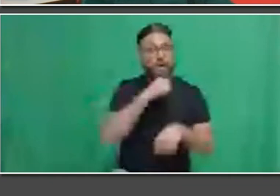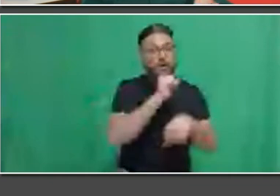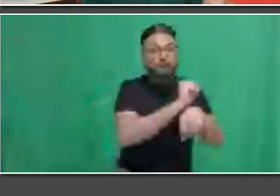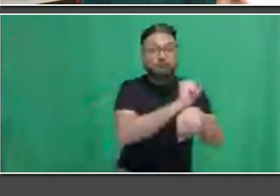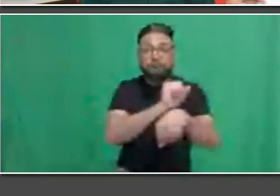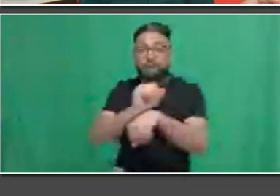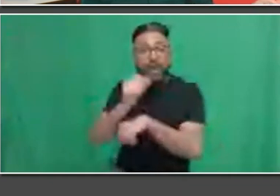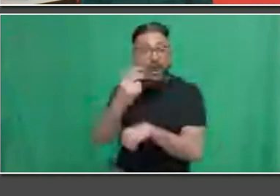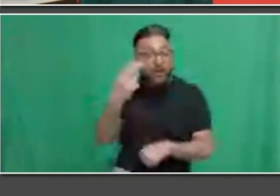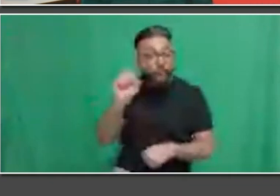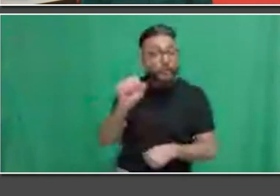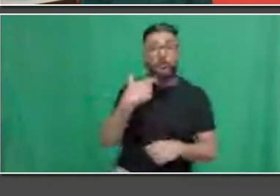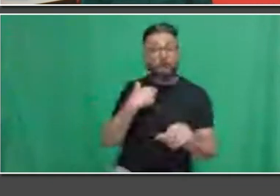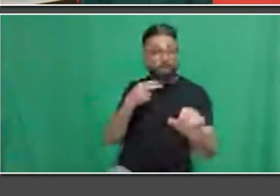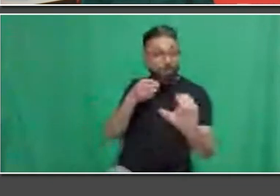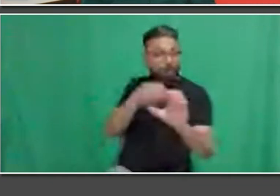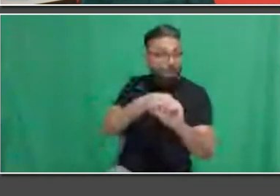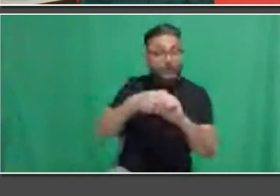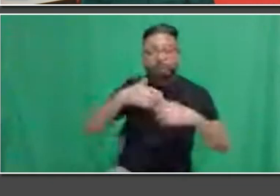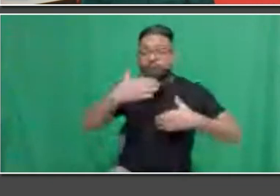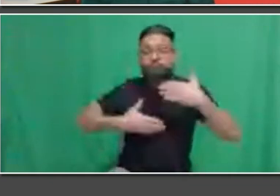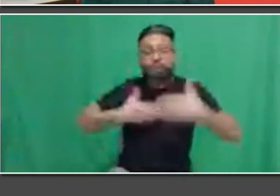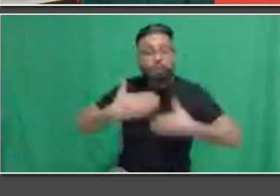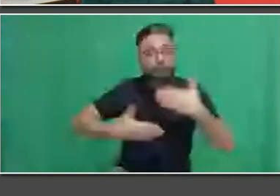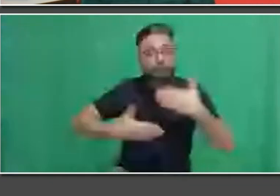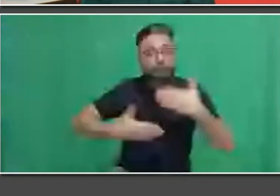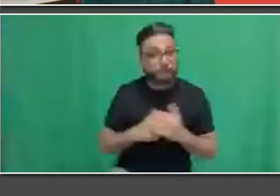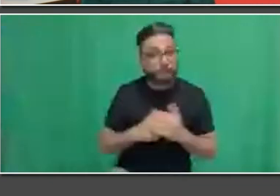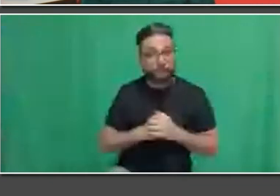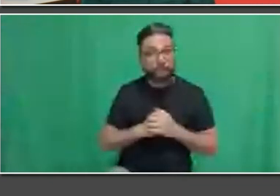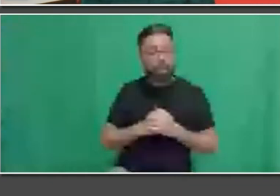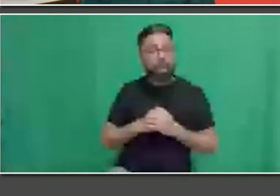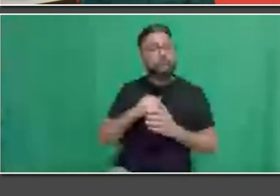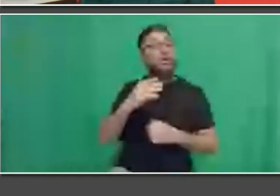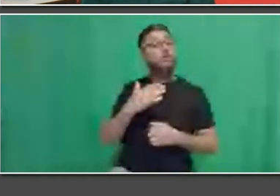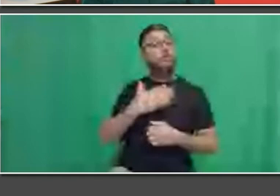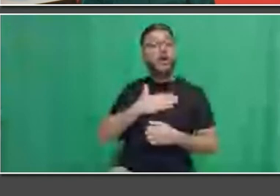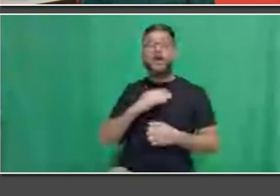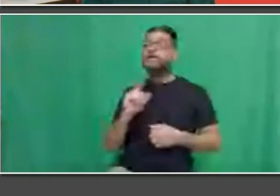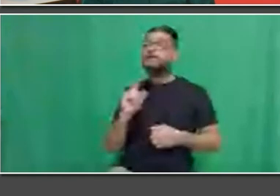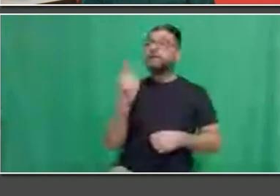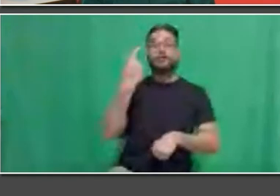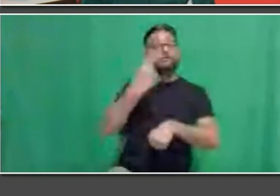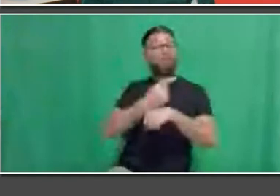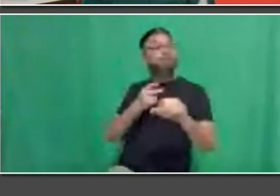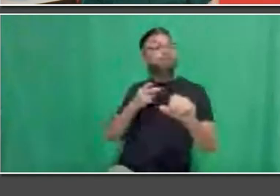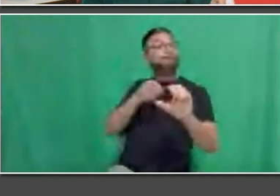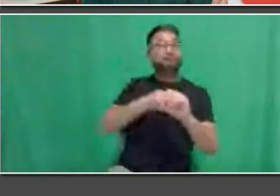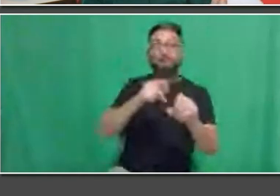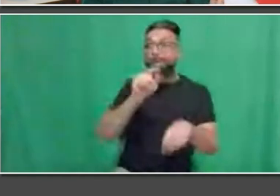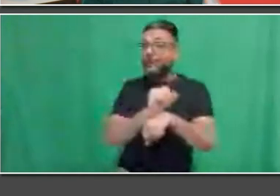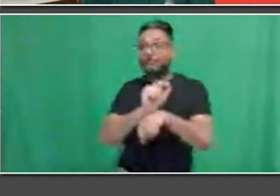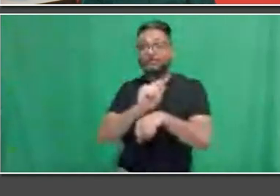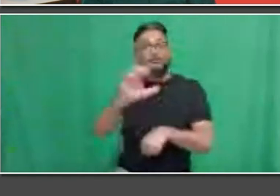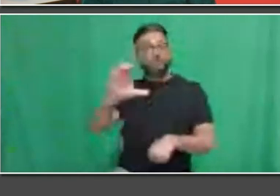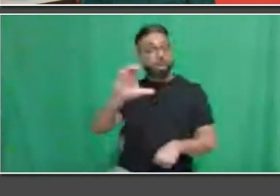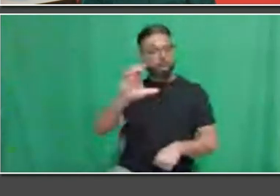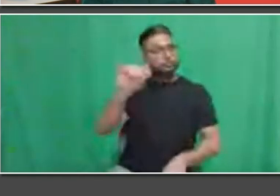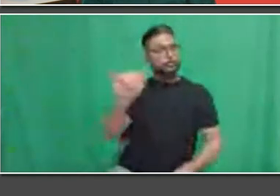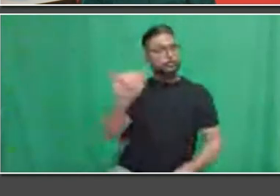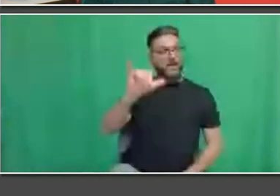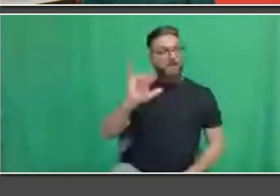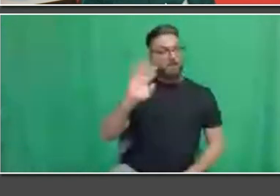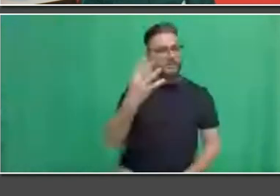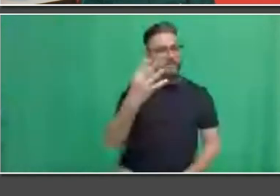believe it or not, was July the 4th, 1989, which is probably a long time before any of you guys were born. So as a student, I was offered the